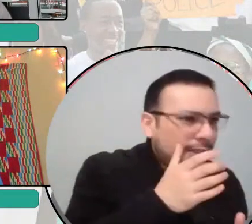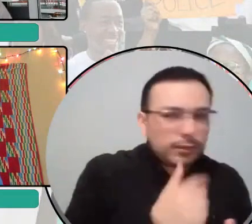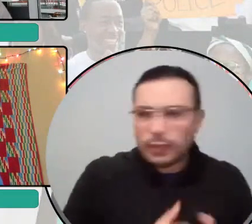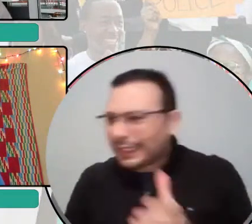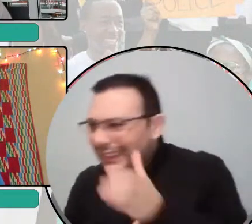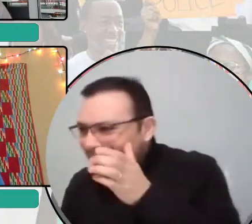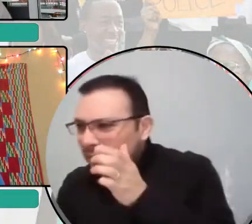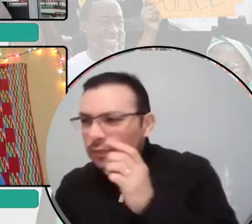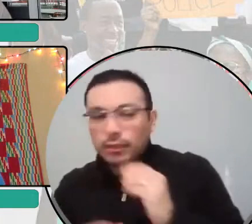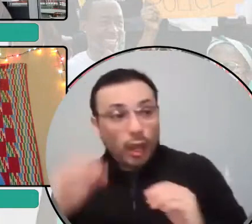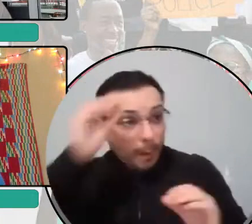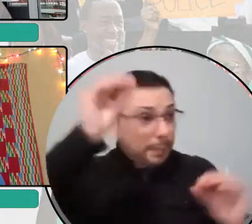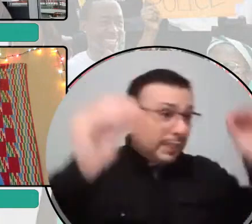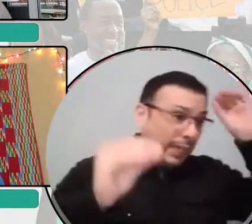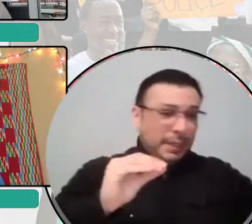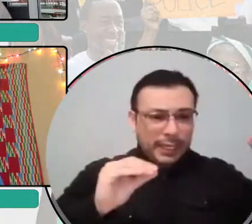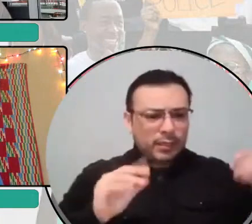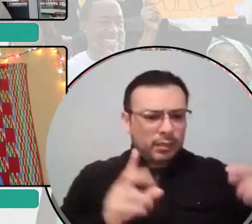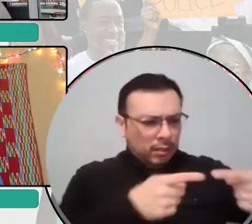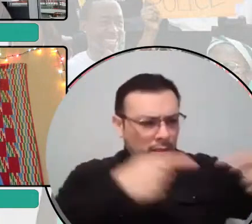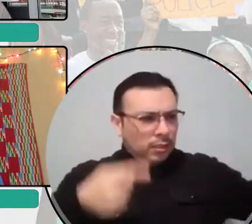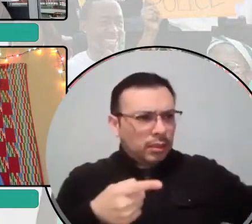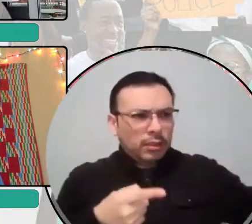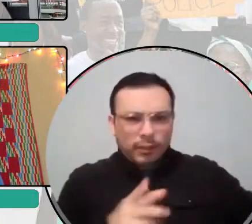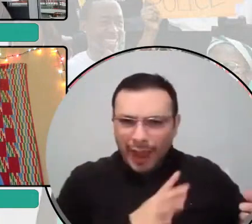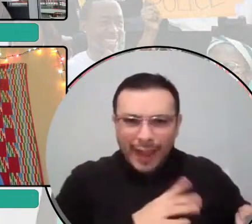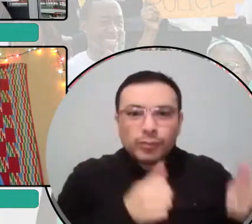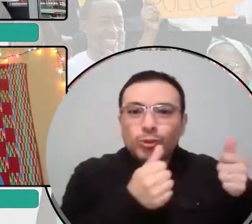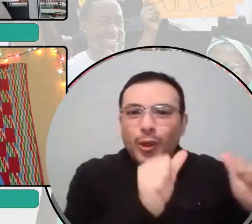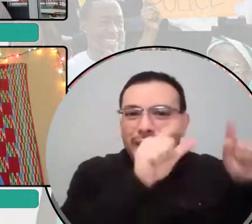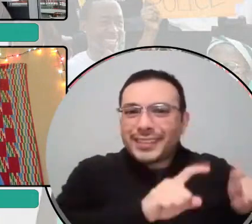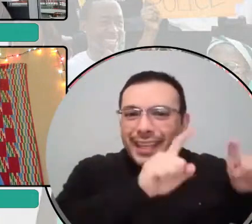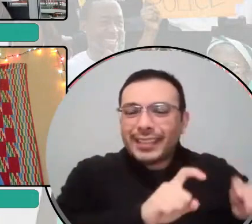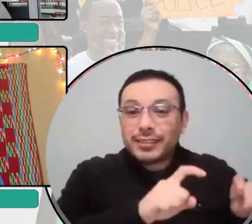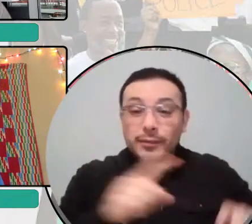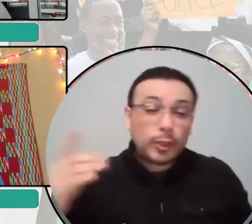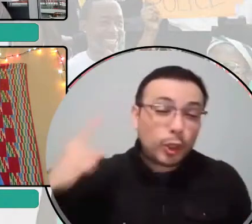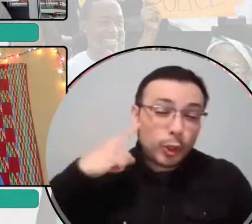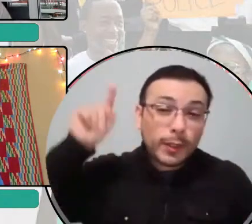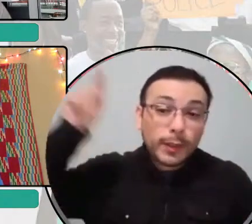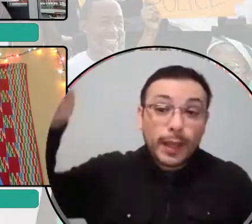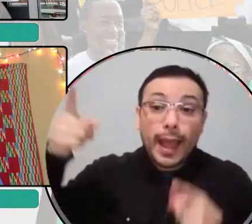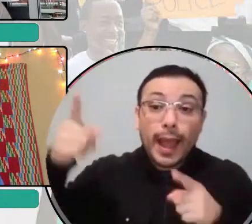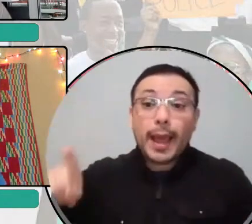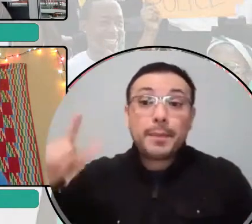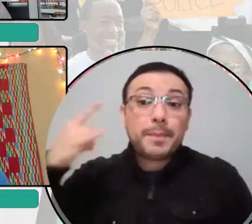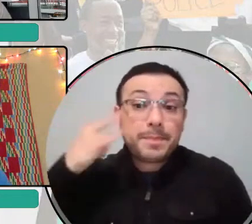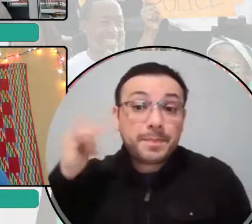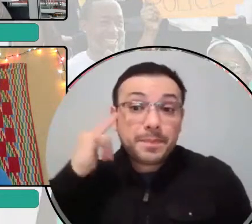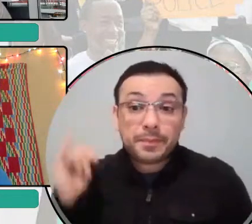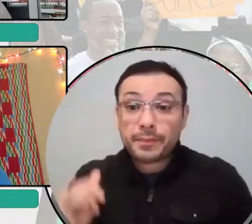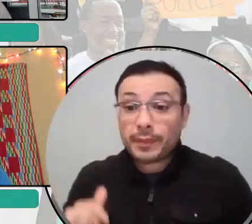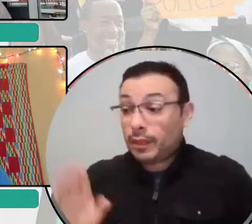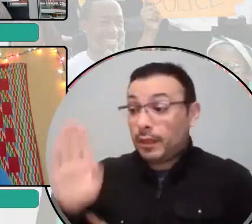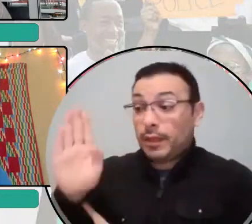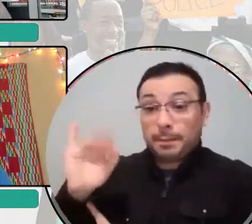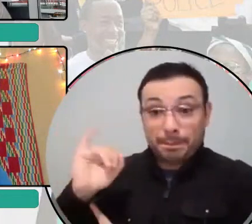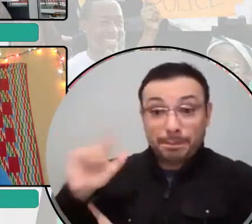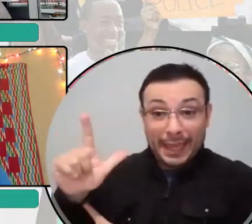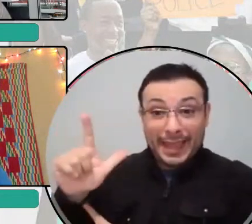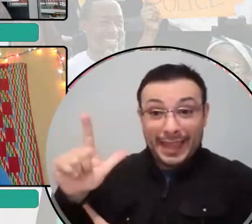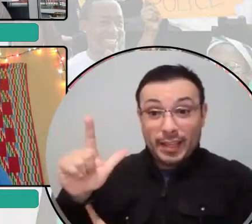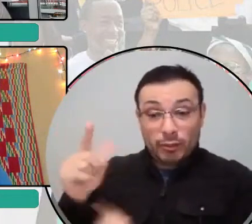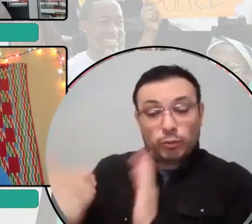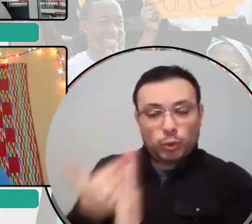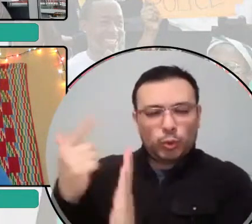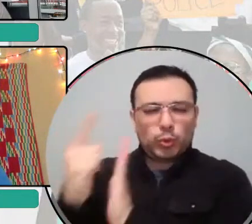try stuff out. You know, this debate that happened in California, maybe some of you followed about like, would the bail reform law that was being proposed